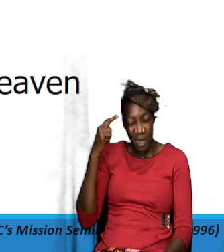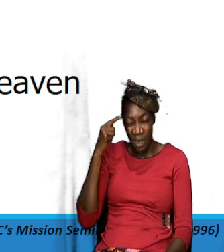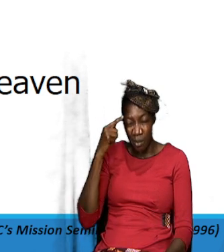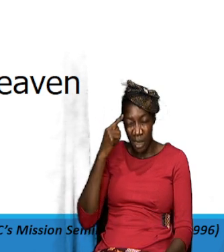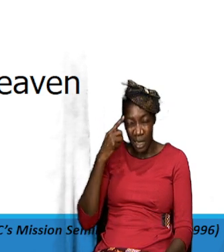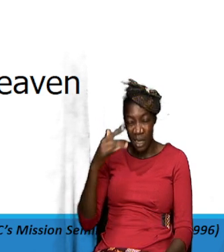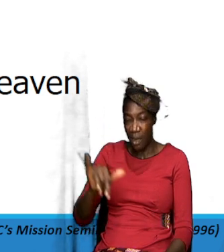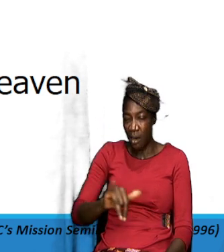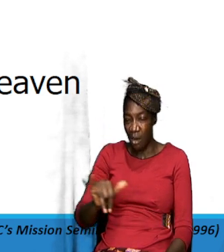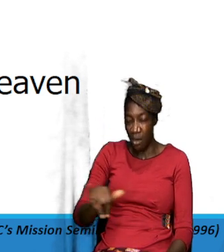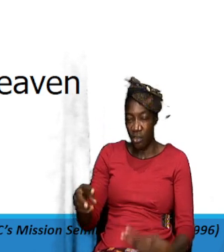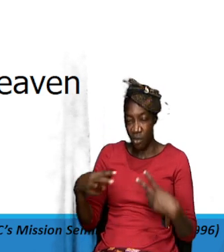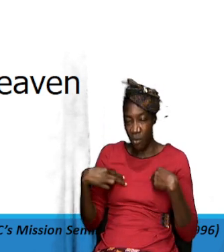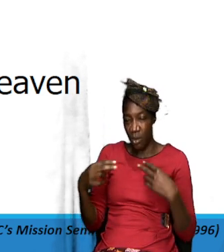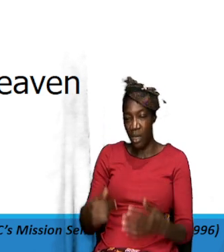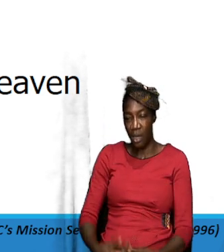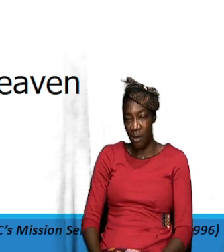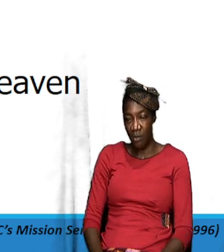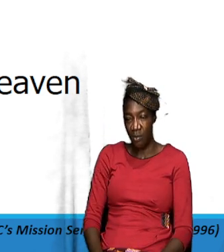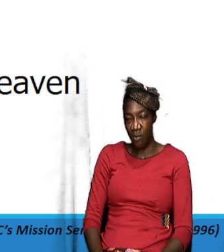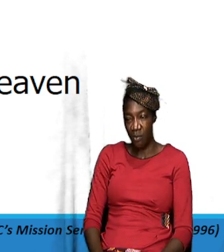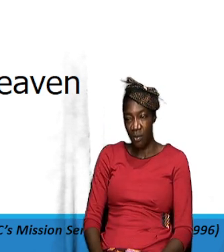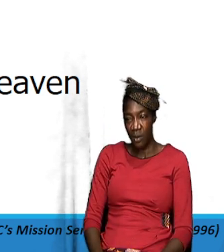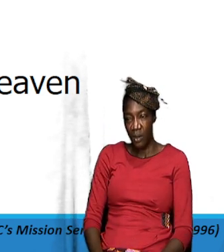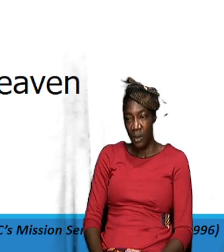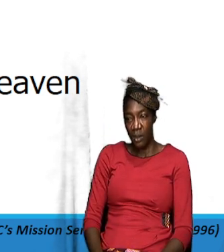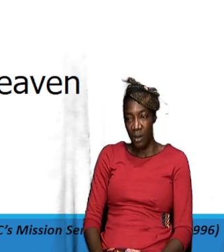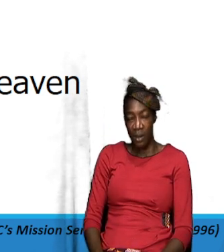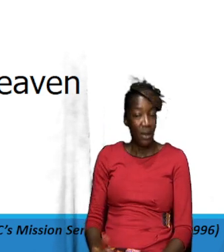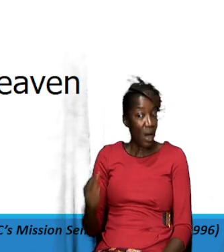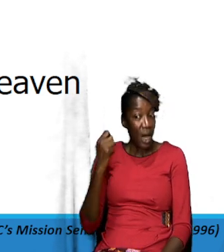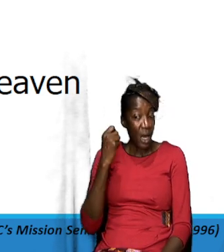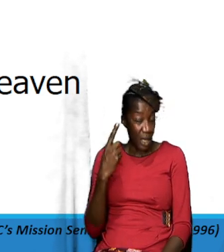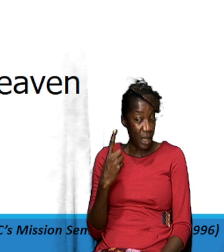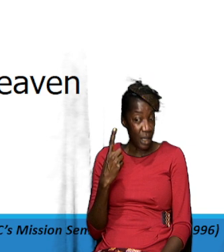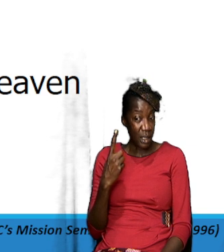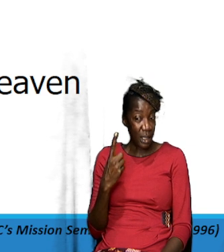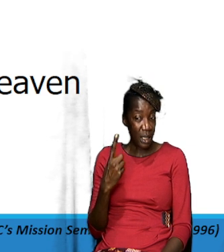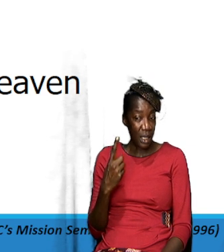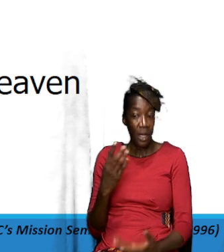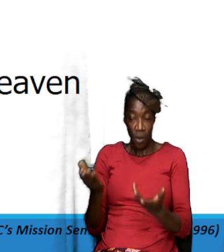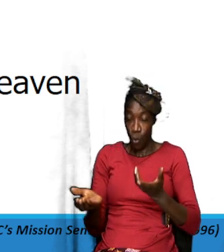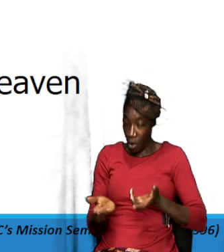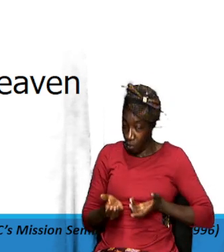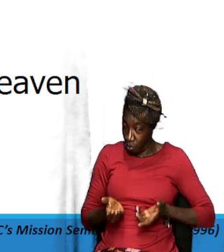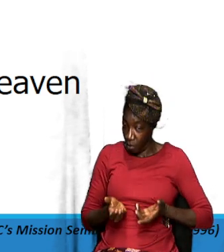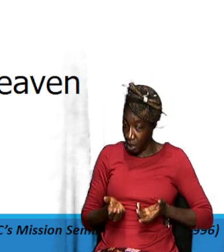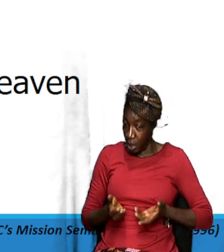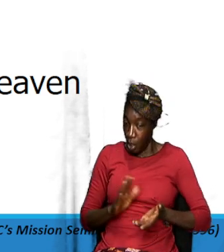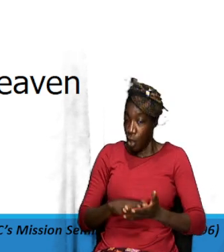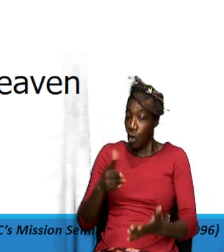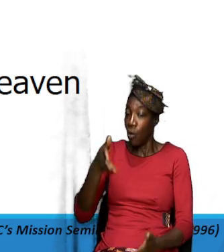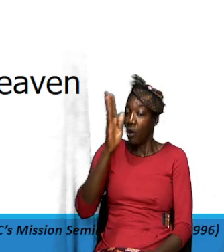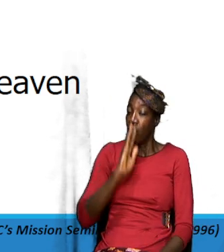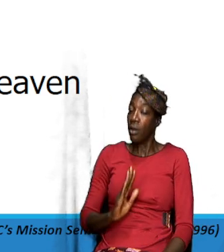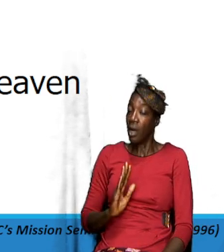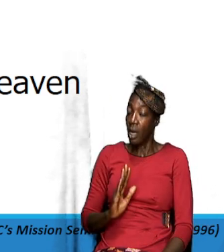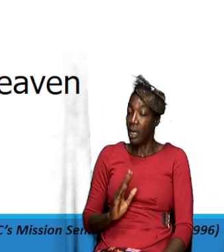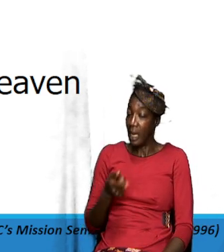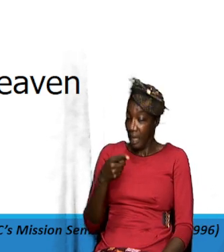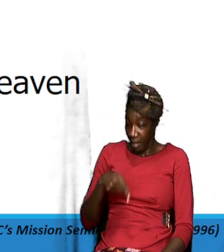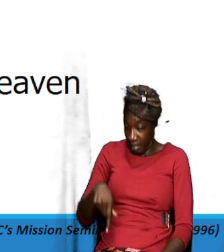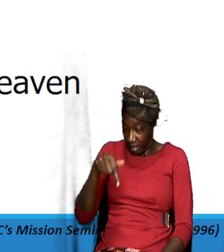also have to be cognizant that we want to bring glory to God or this is a channel